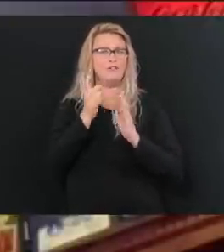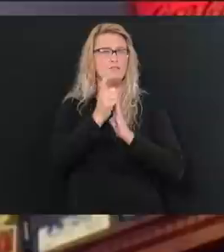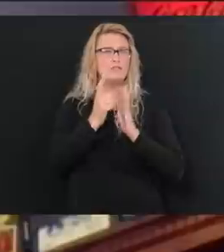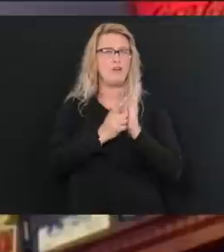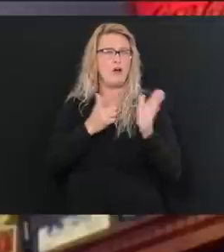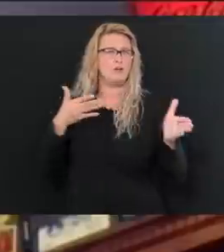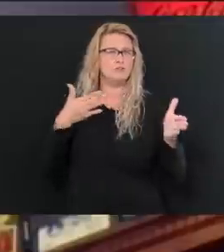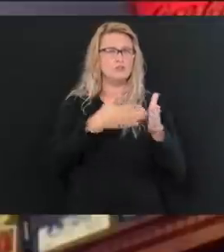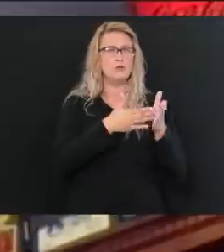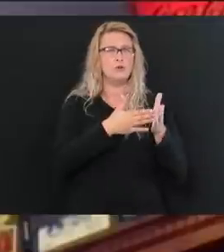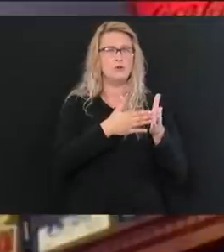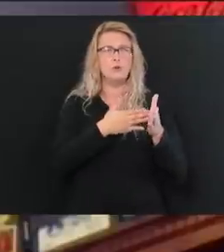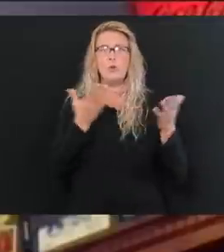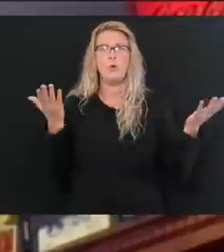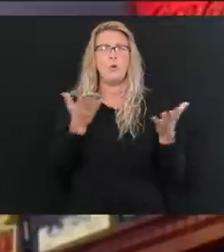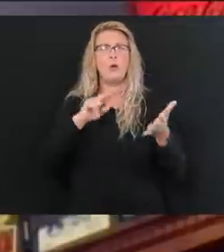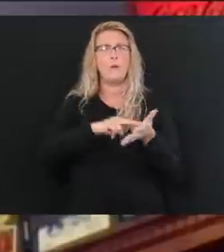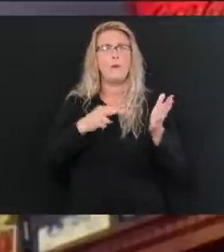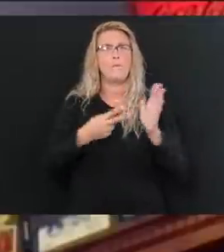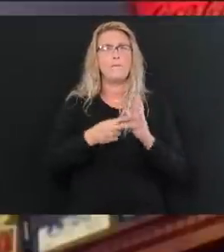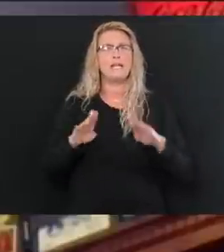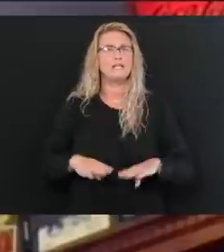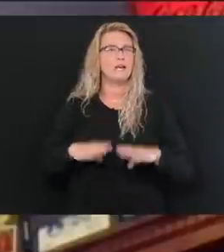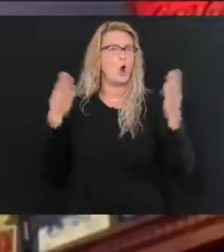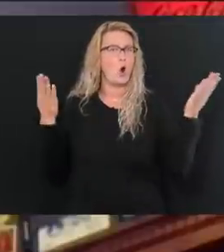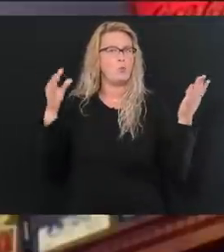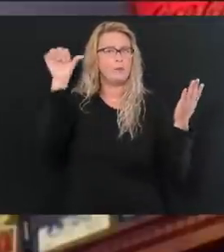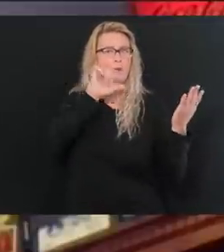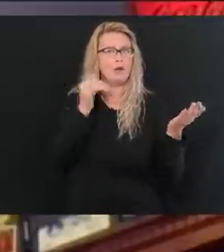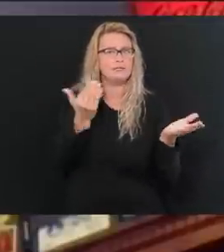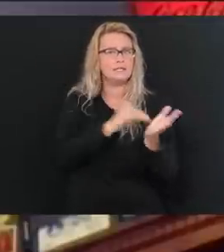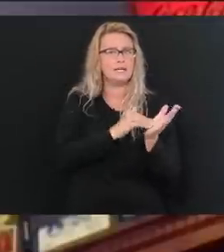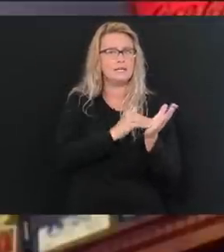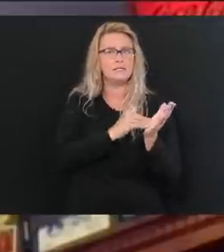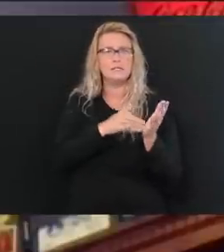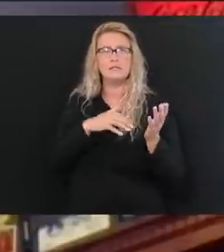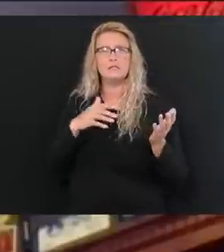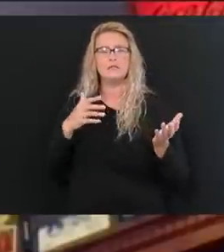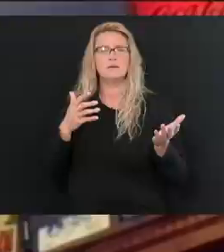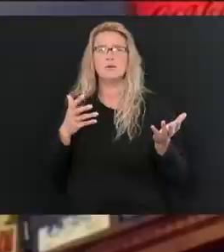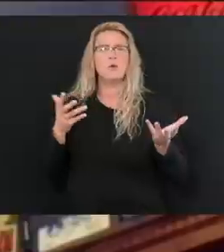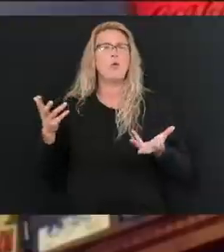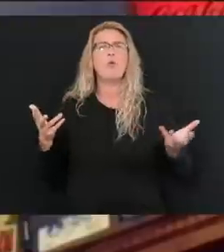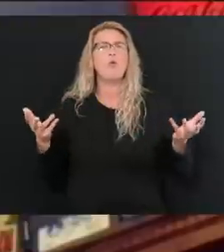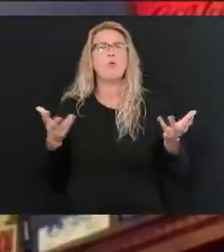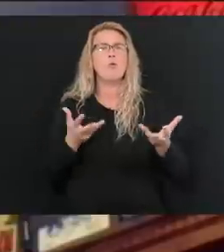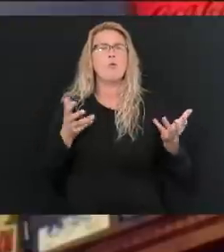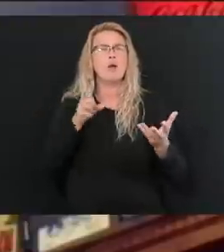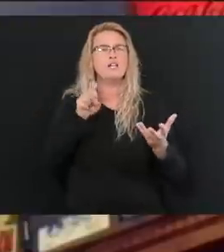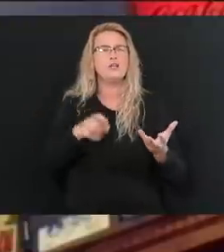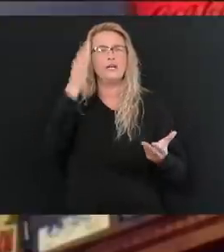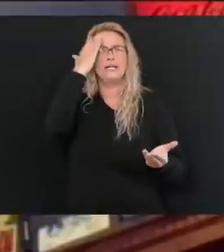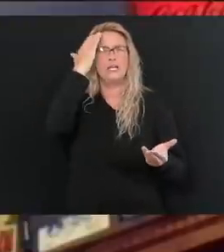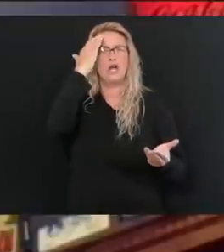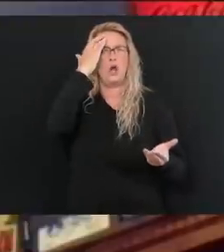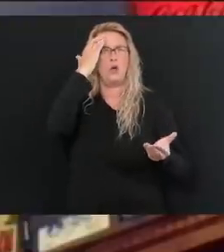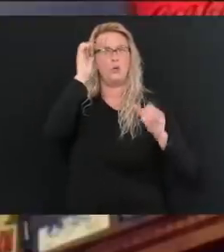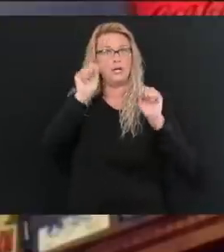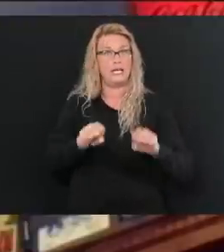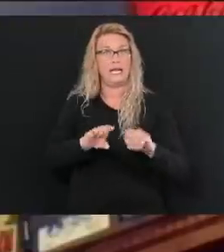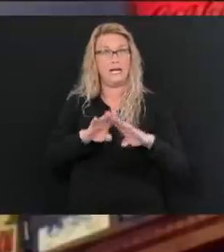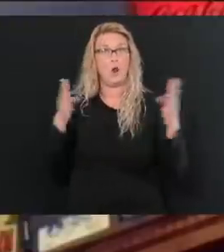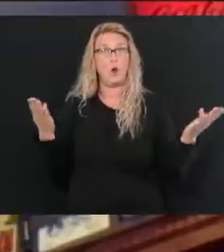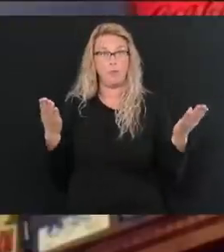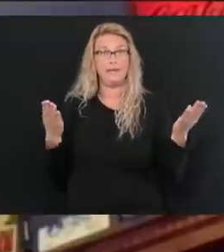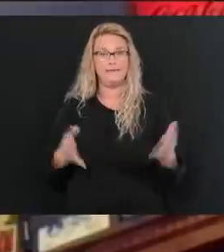for reopening them? it be gold or yellow or green? And what factors would weigh into opening them and then keeping them